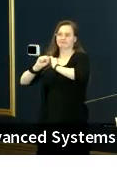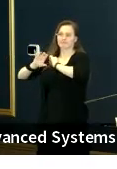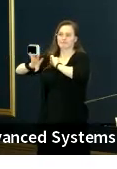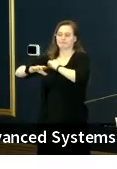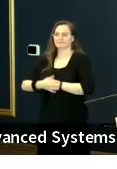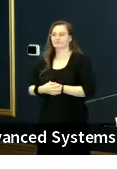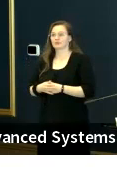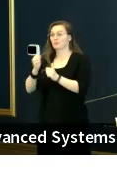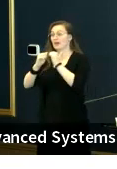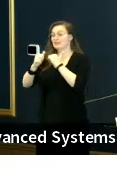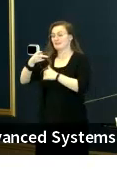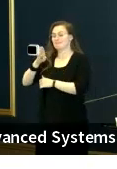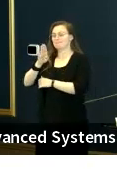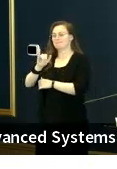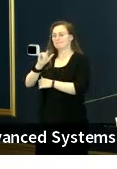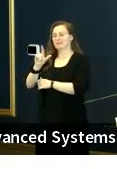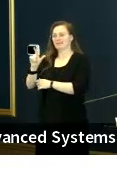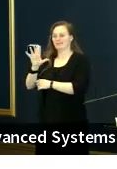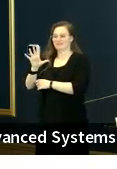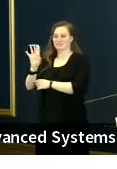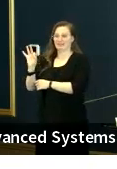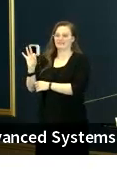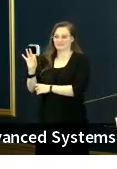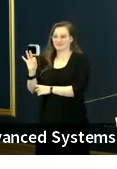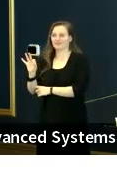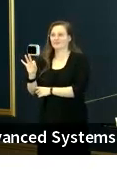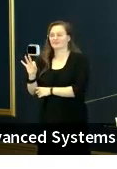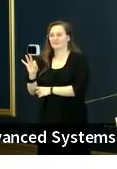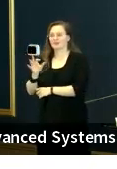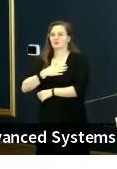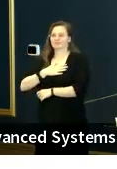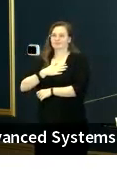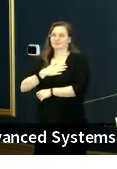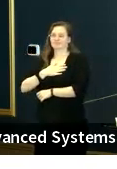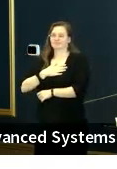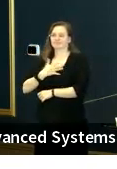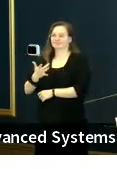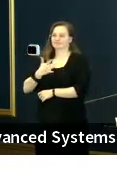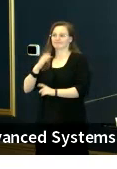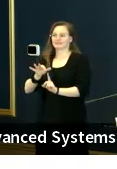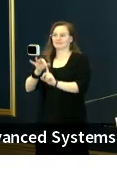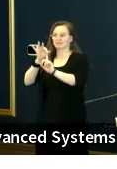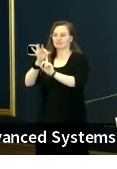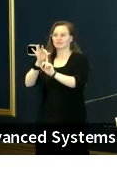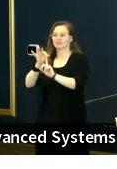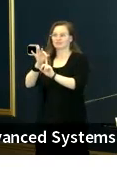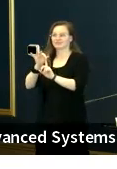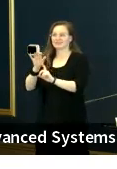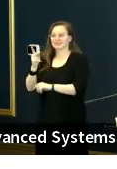Bill 59. That was a highlight for me. It was something that Speaker Kevin Murphy